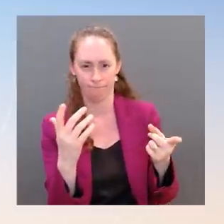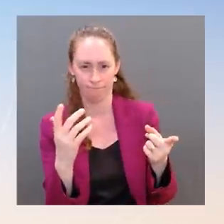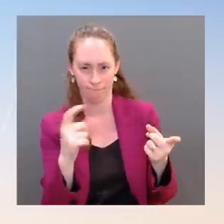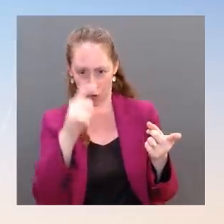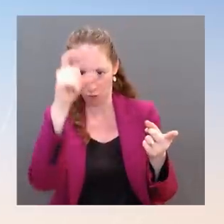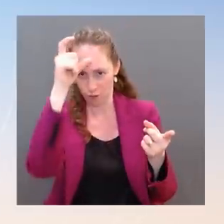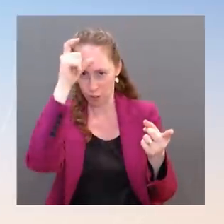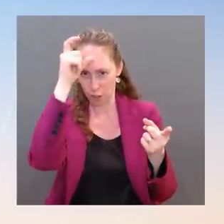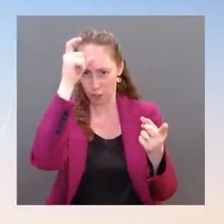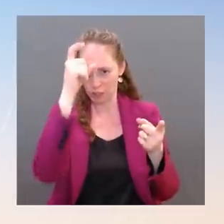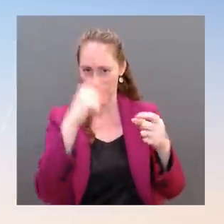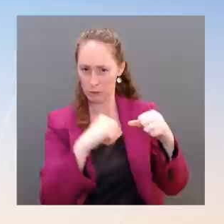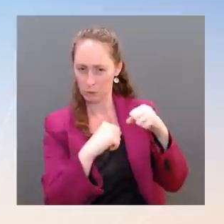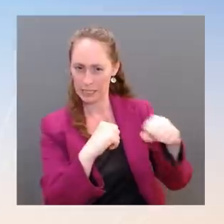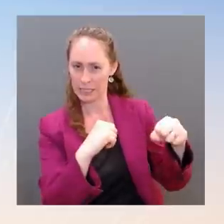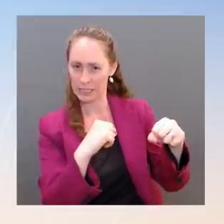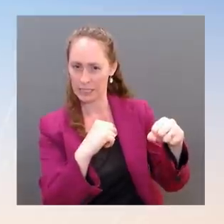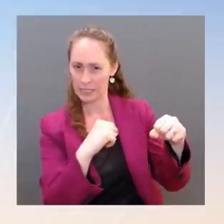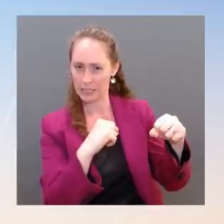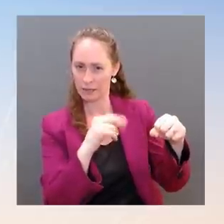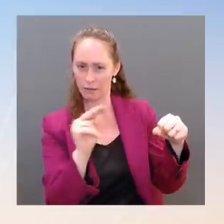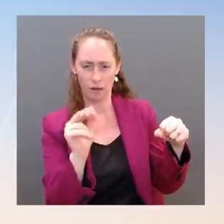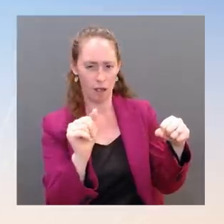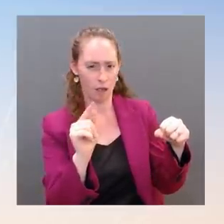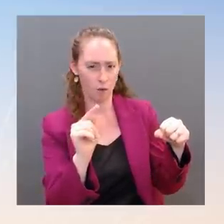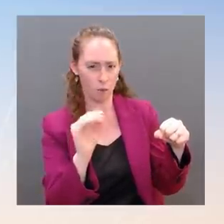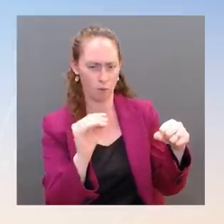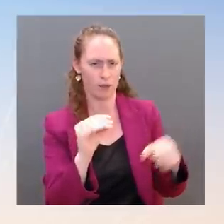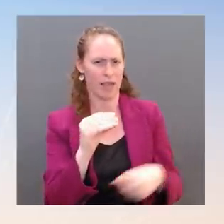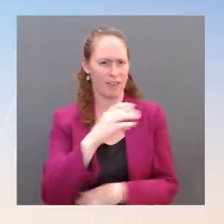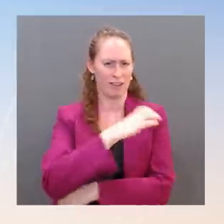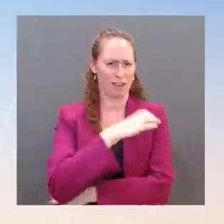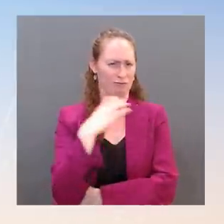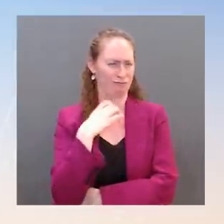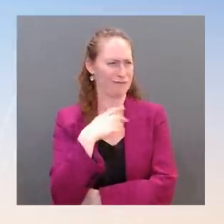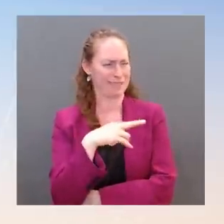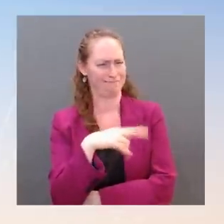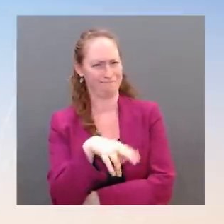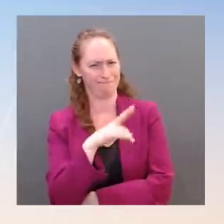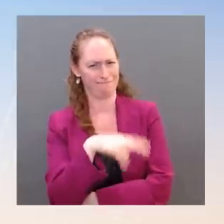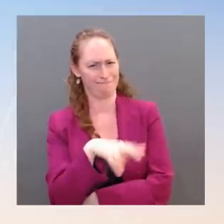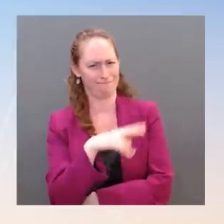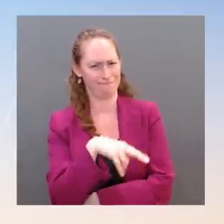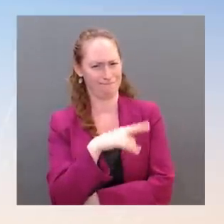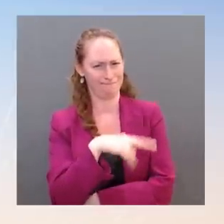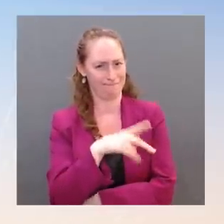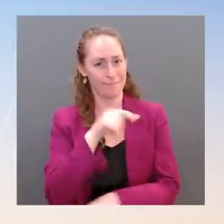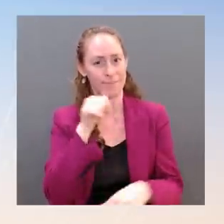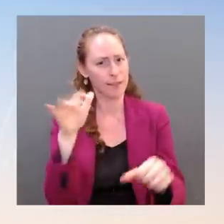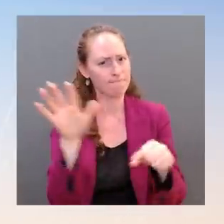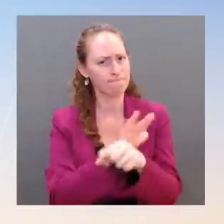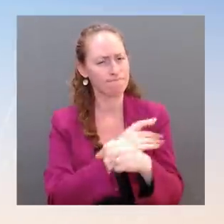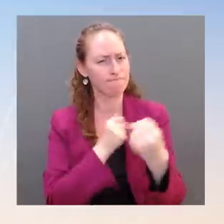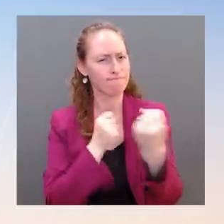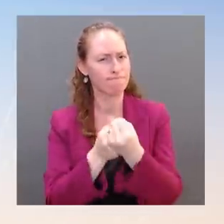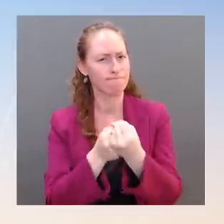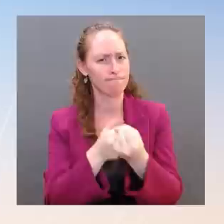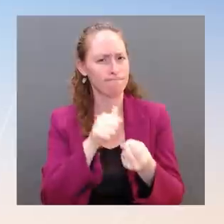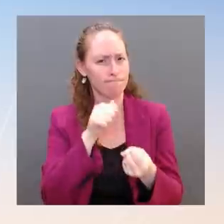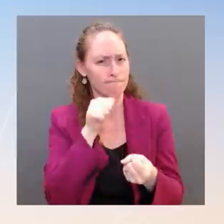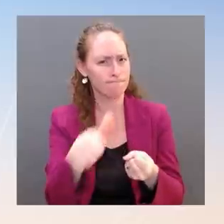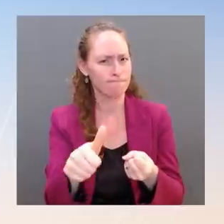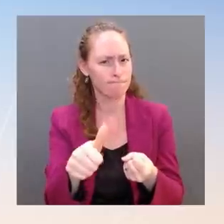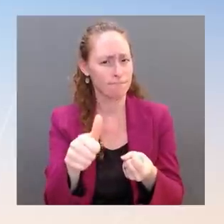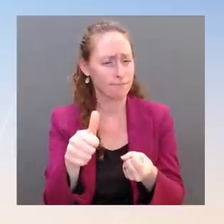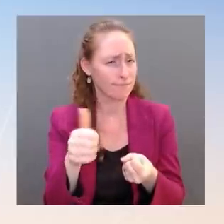are you guys doing sort of in both regards to make sure that that doesn't continue to happen? I mean, you described some of it, but it does seem now